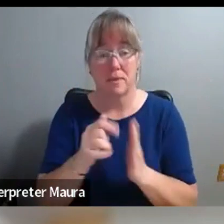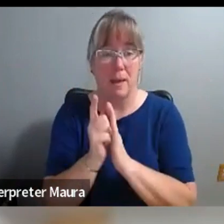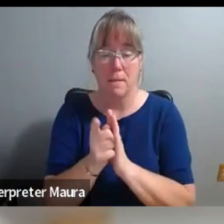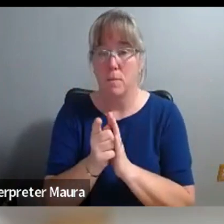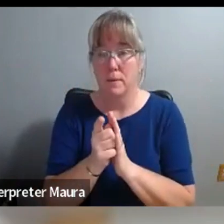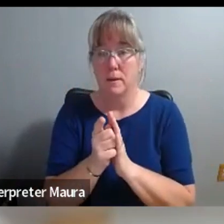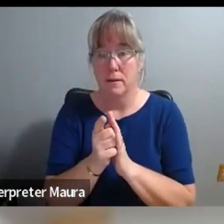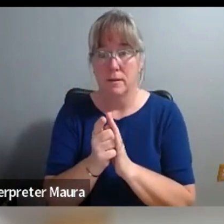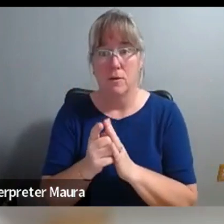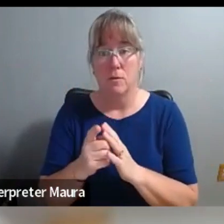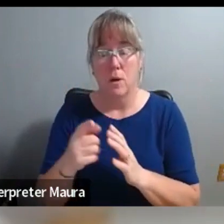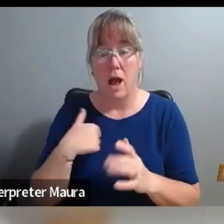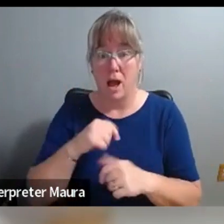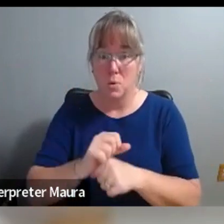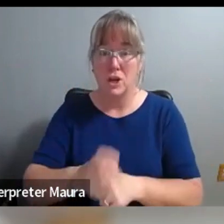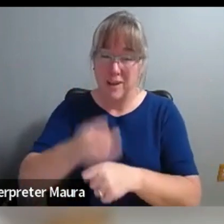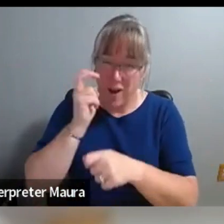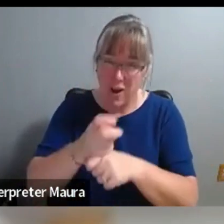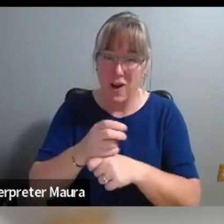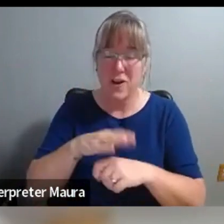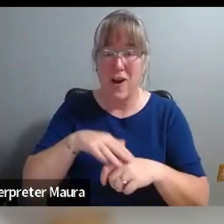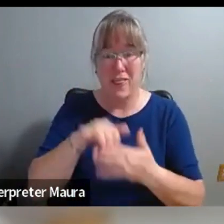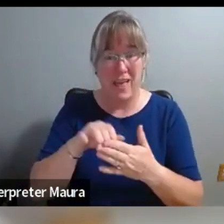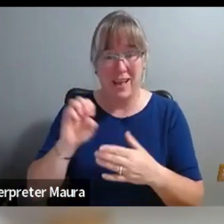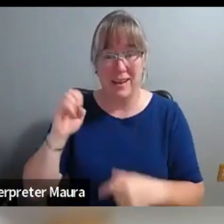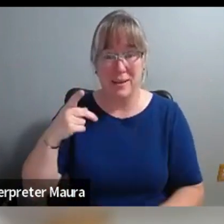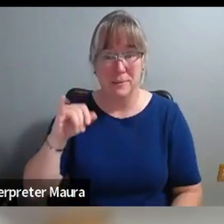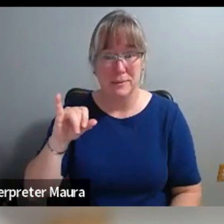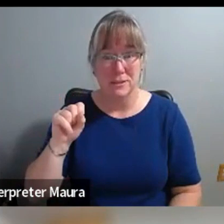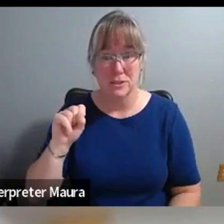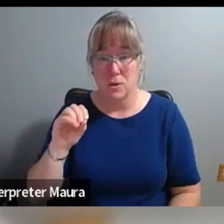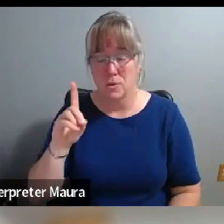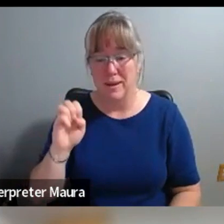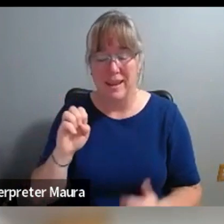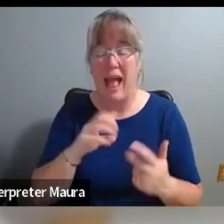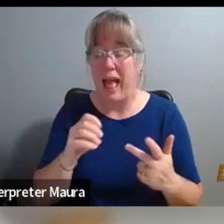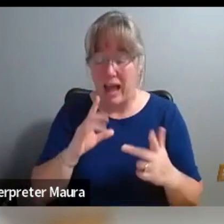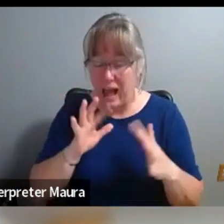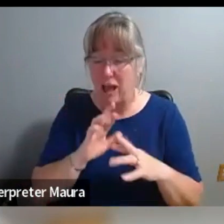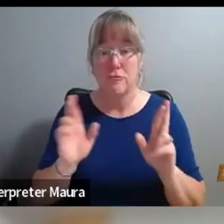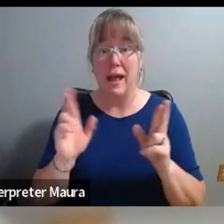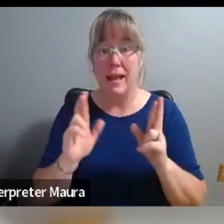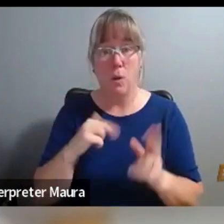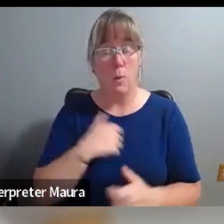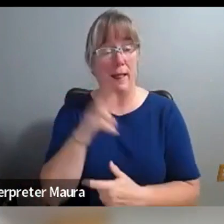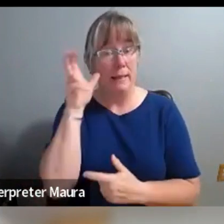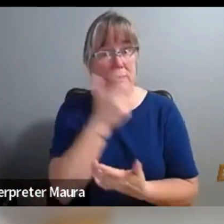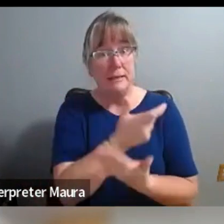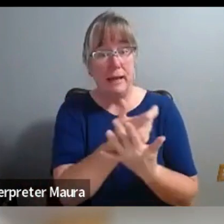really damn hard on that episode that just got, was like, ain't do over, you know?